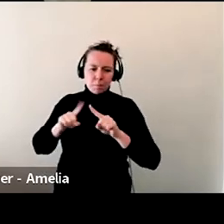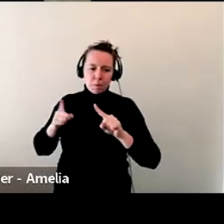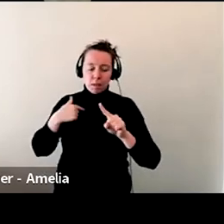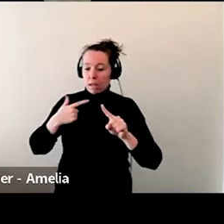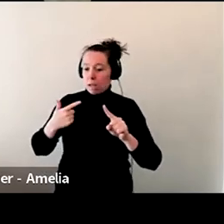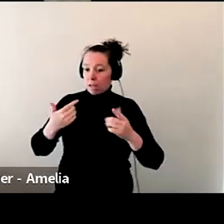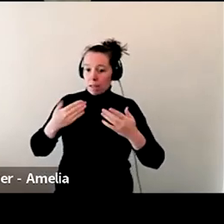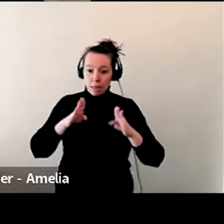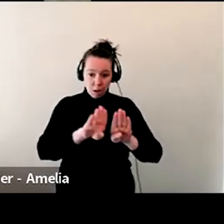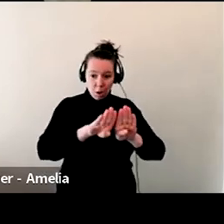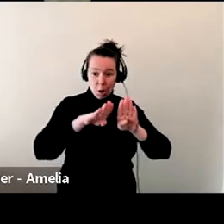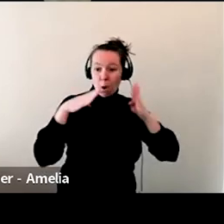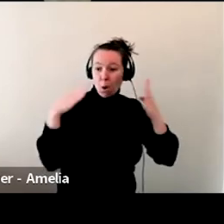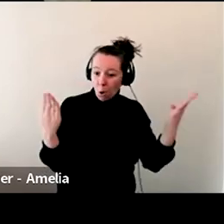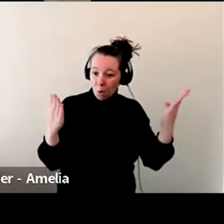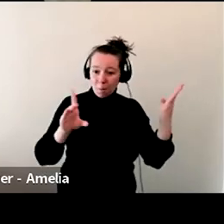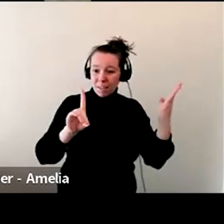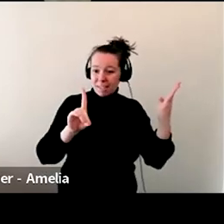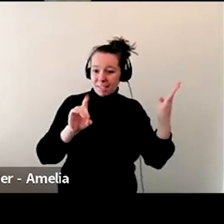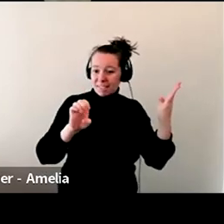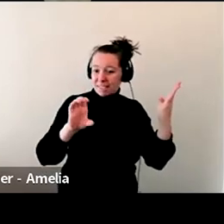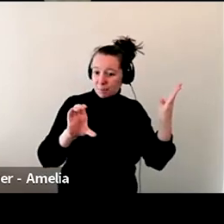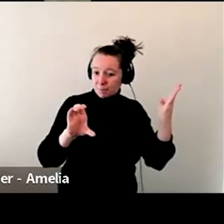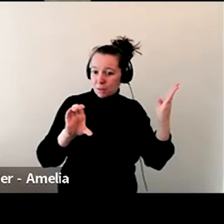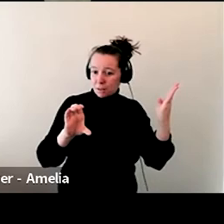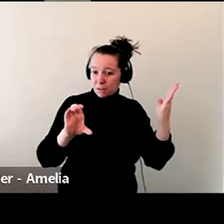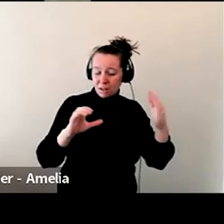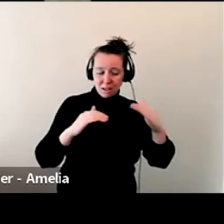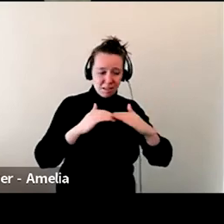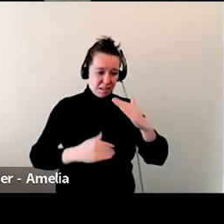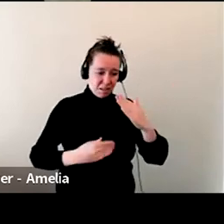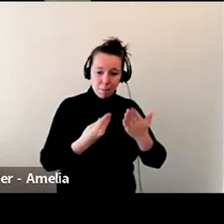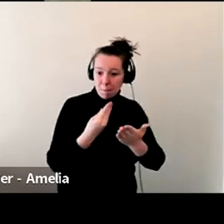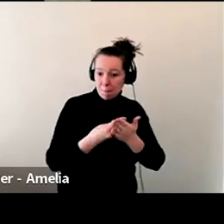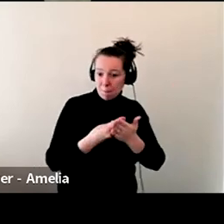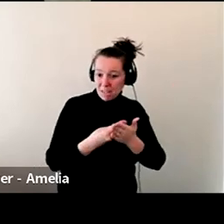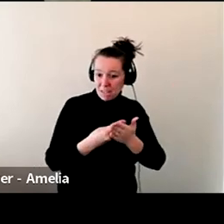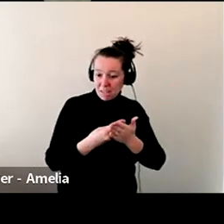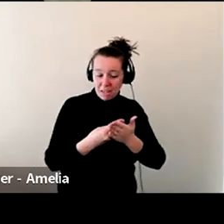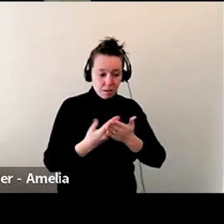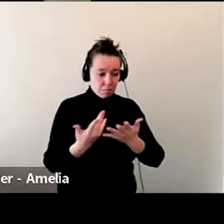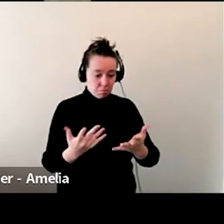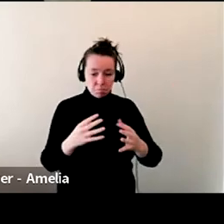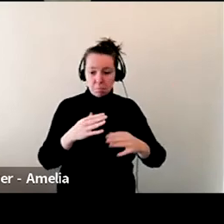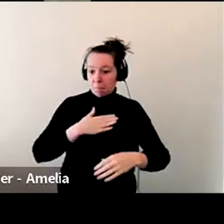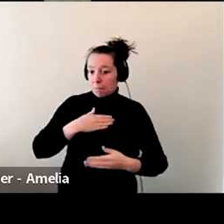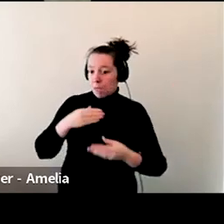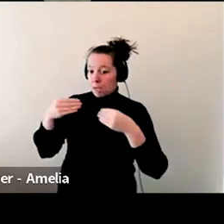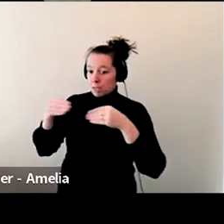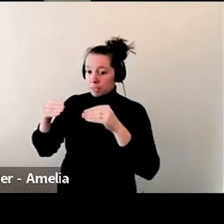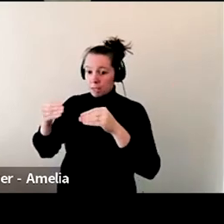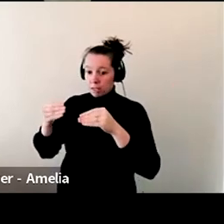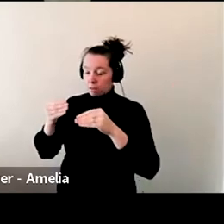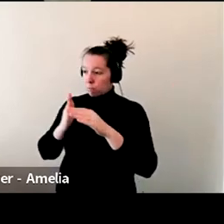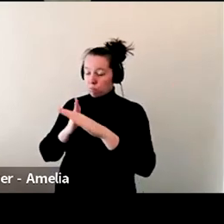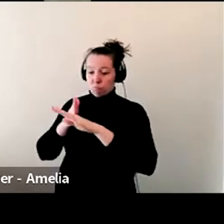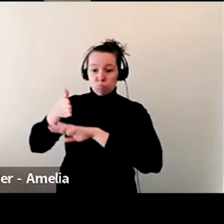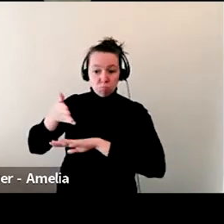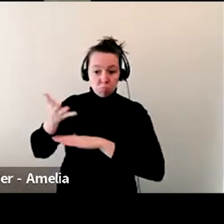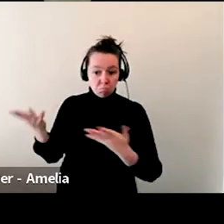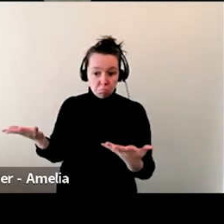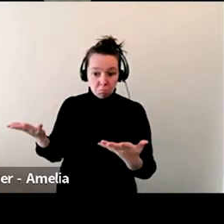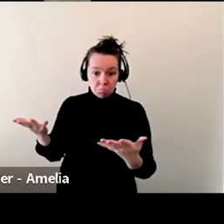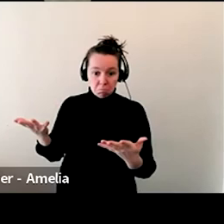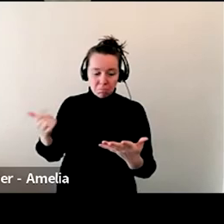November. I opened December 1st and under budget and my sales are more than I thought they'd be. And I